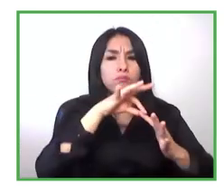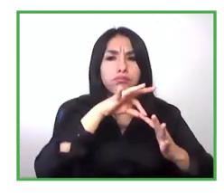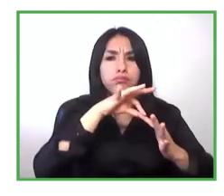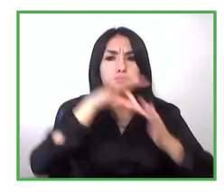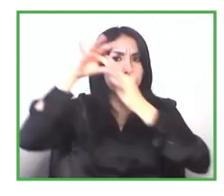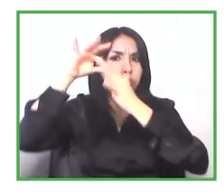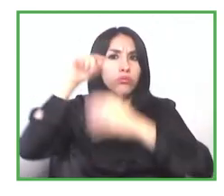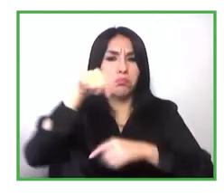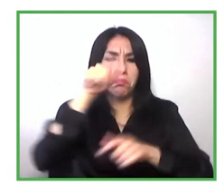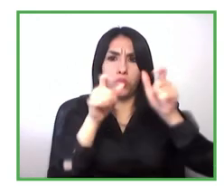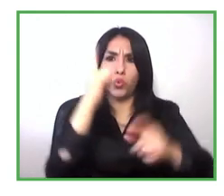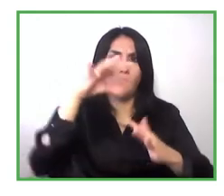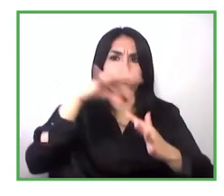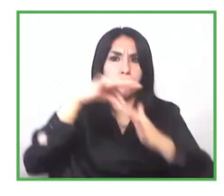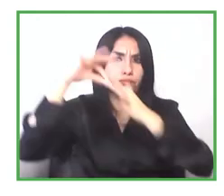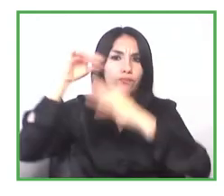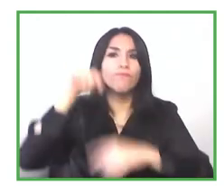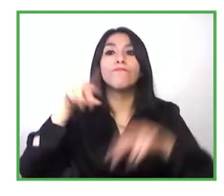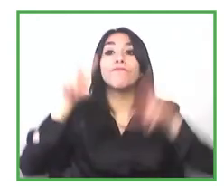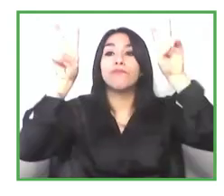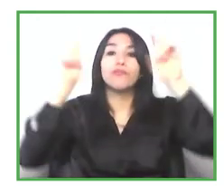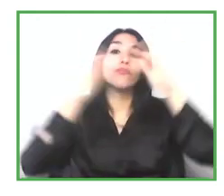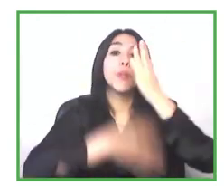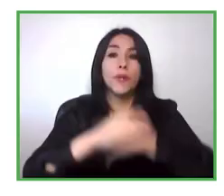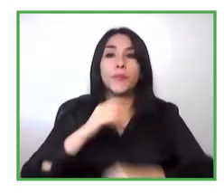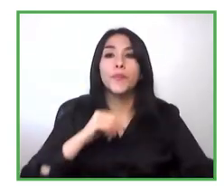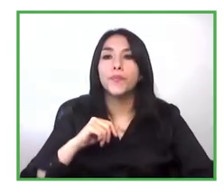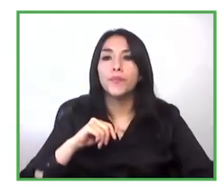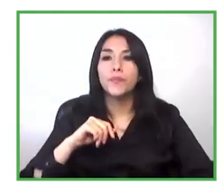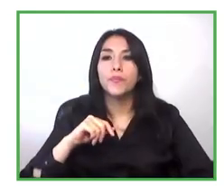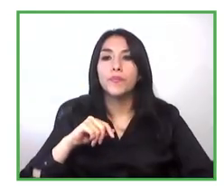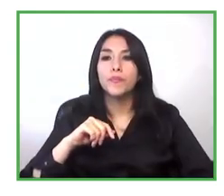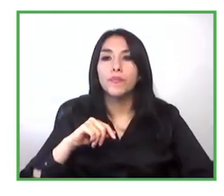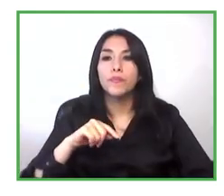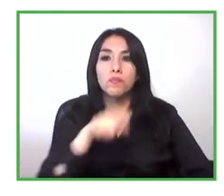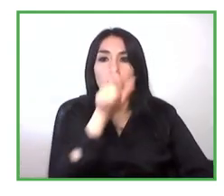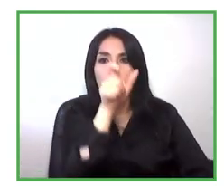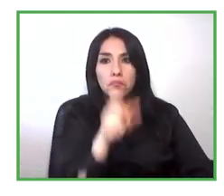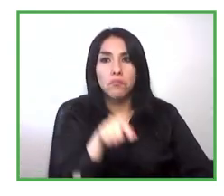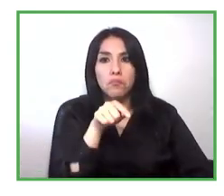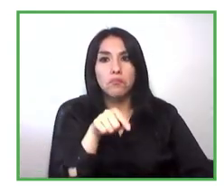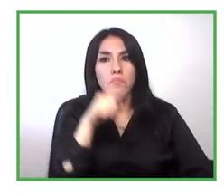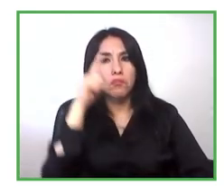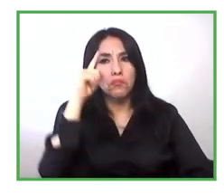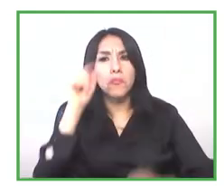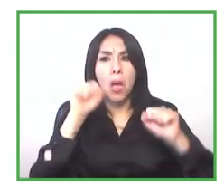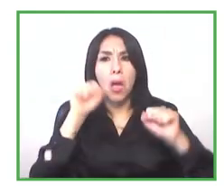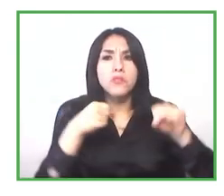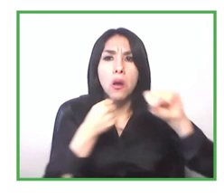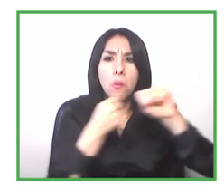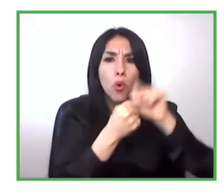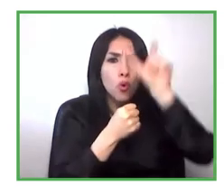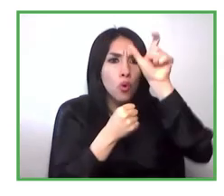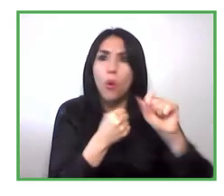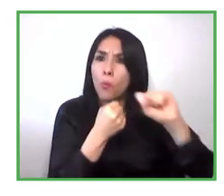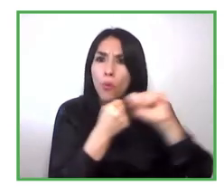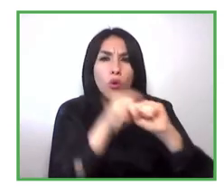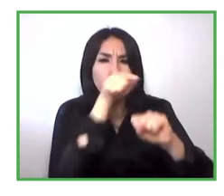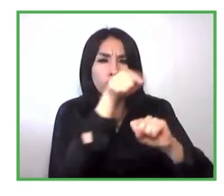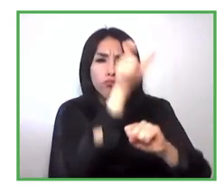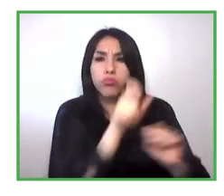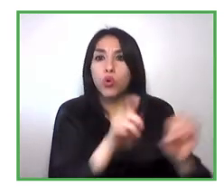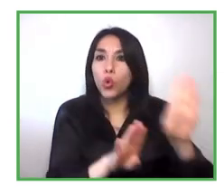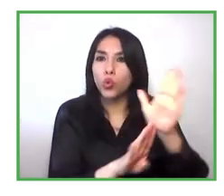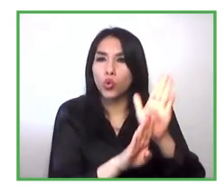entrepreneurs who believe they believe be successful in the business world who believe they can be